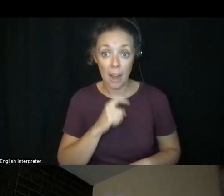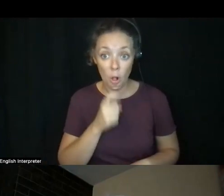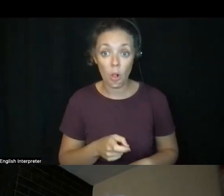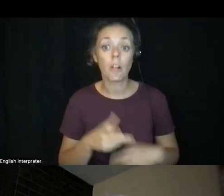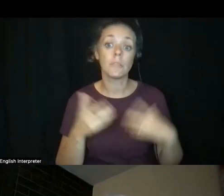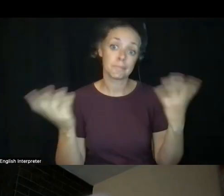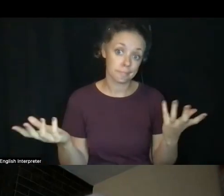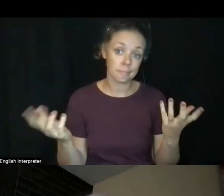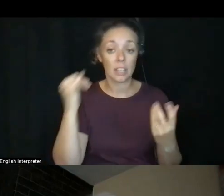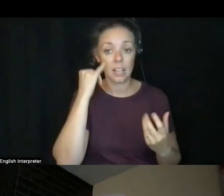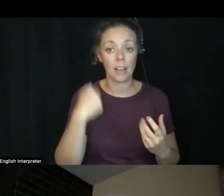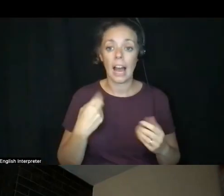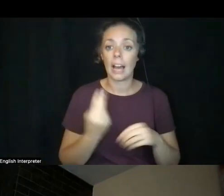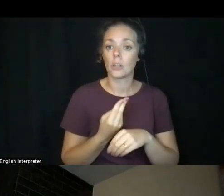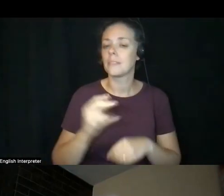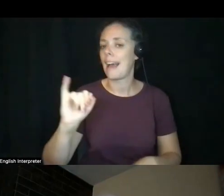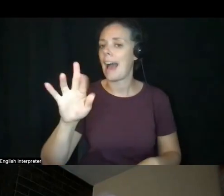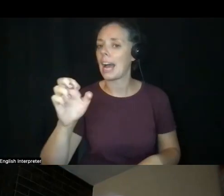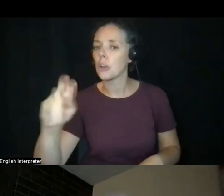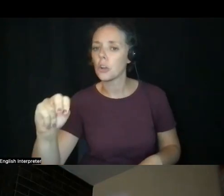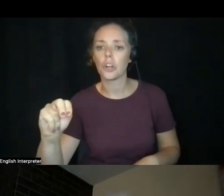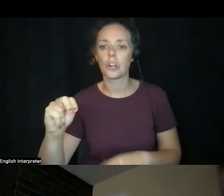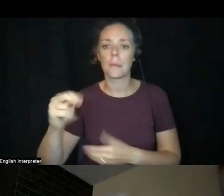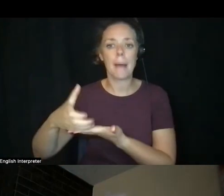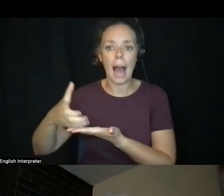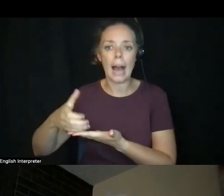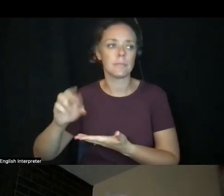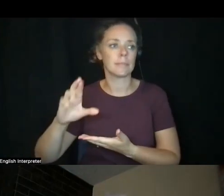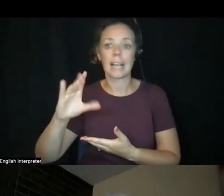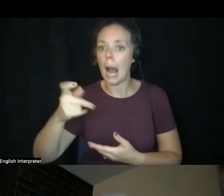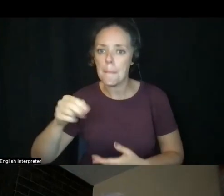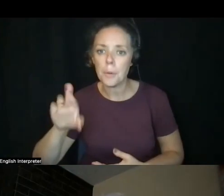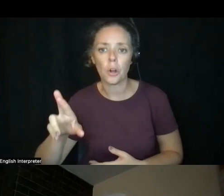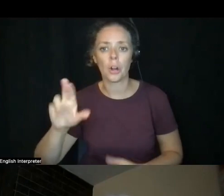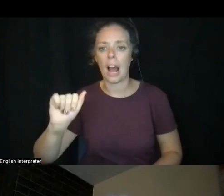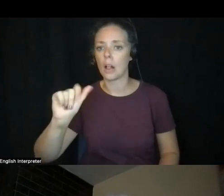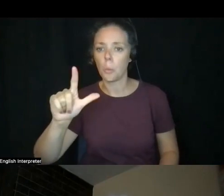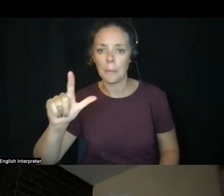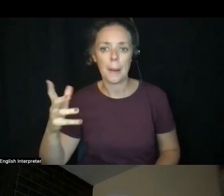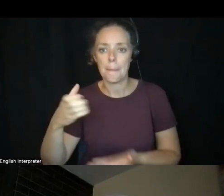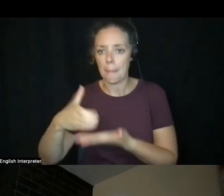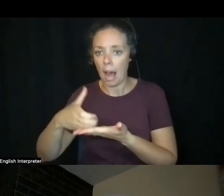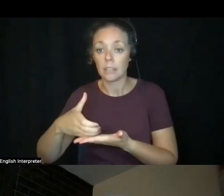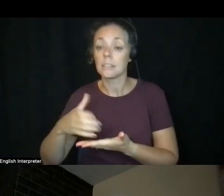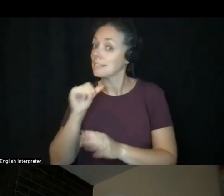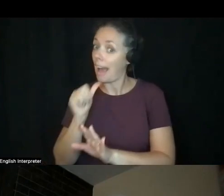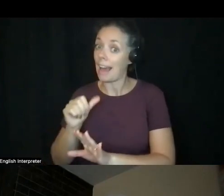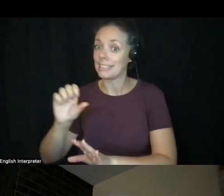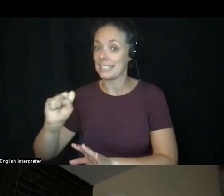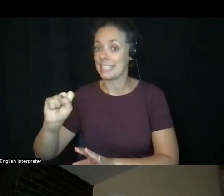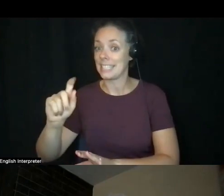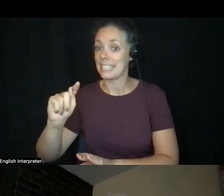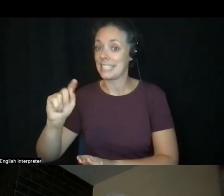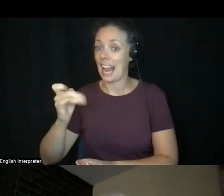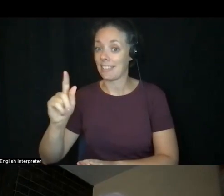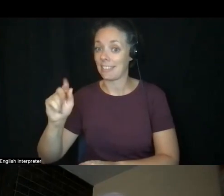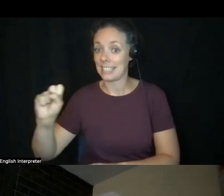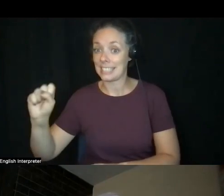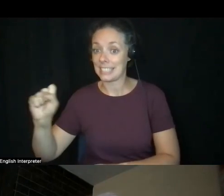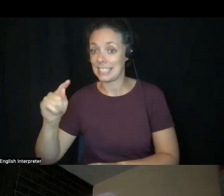an iron pot or a copper pot or an aluminum pot, instead of a stainless steel pot, which has no reaction,